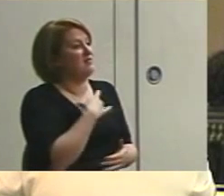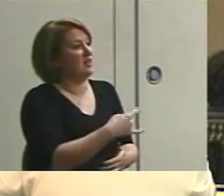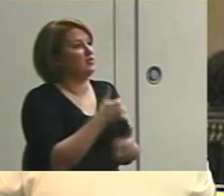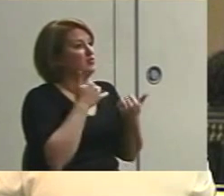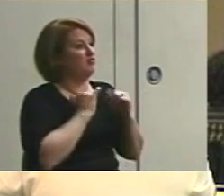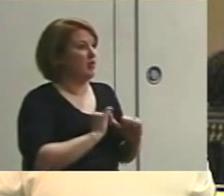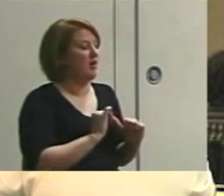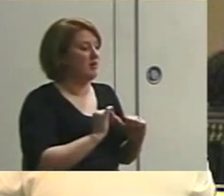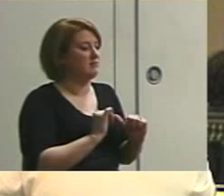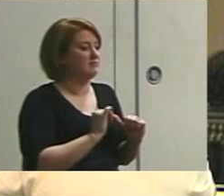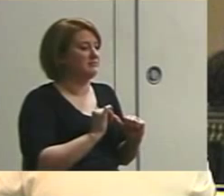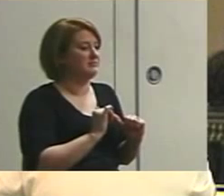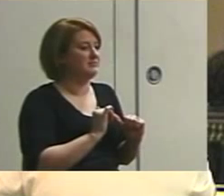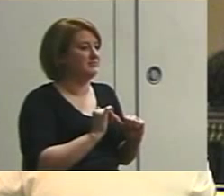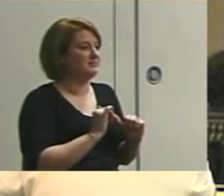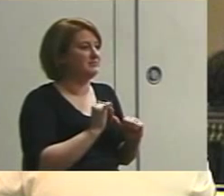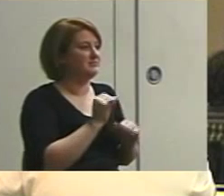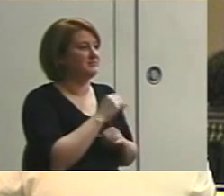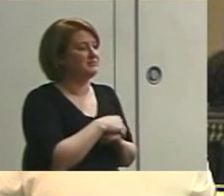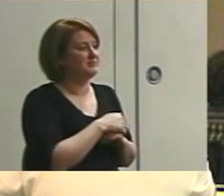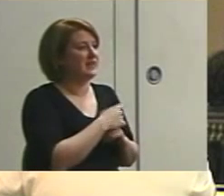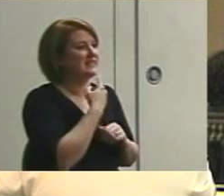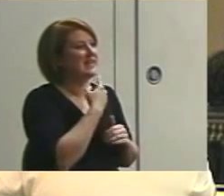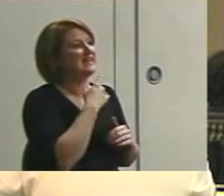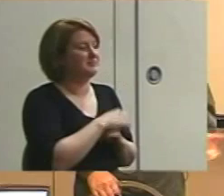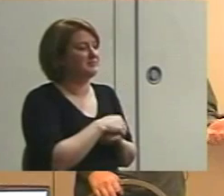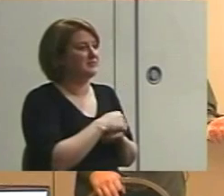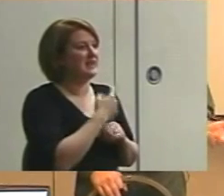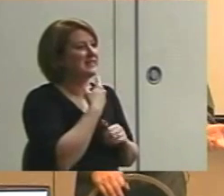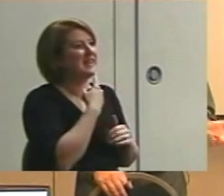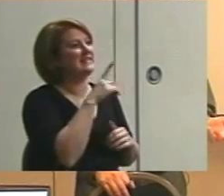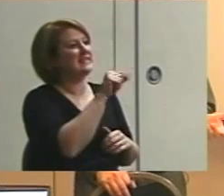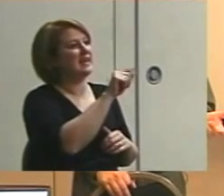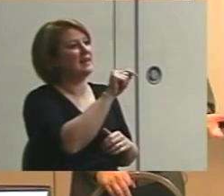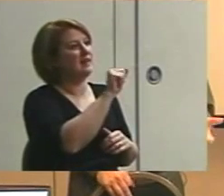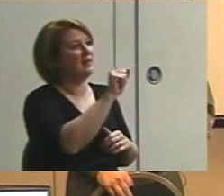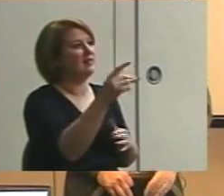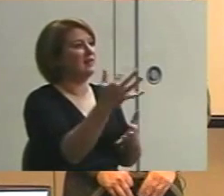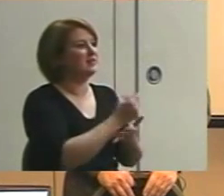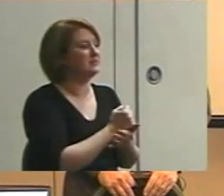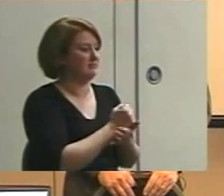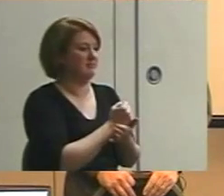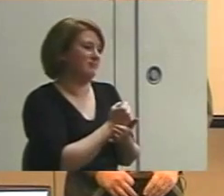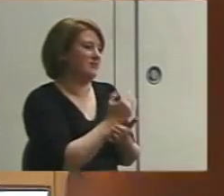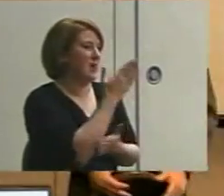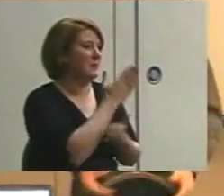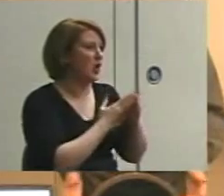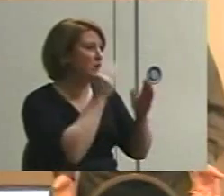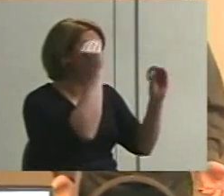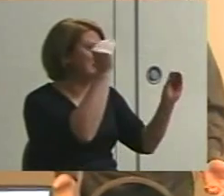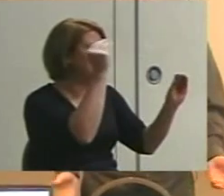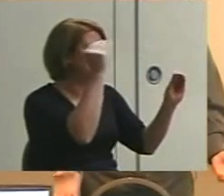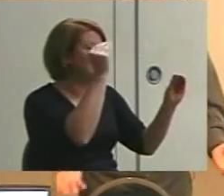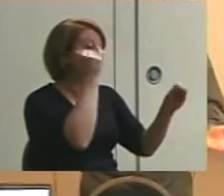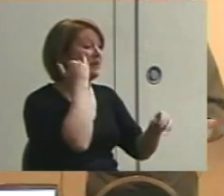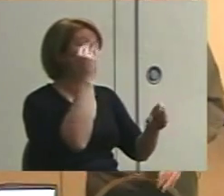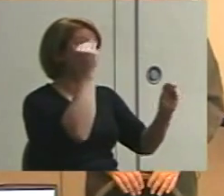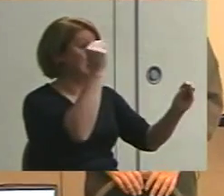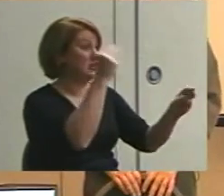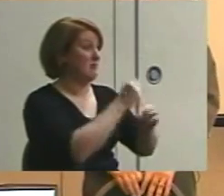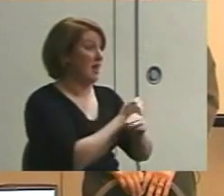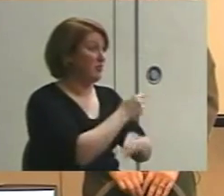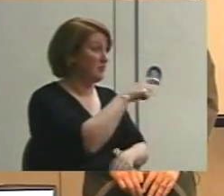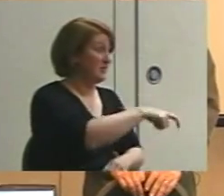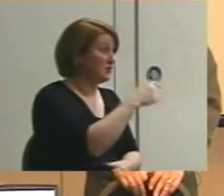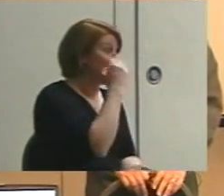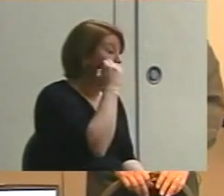to get to with people is data collection is just teaching. If you're teaching math, you need to know, does the kid